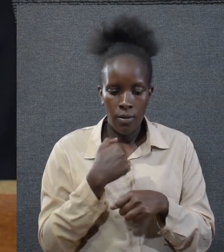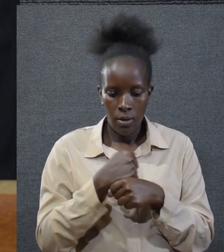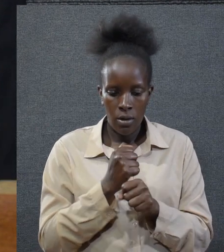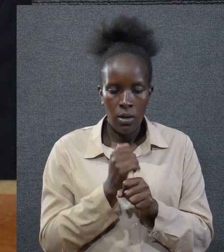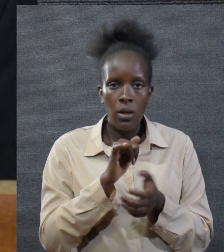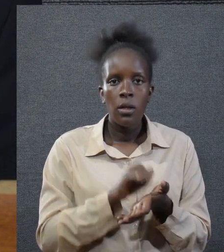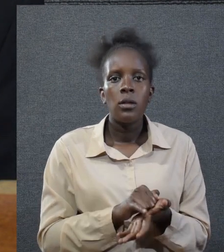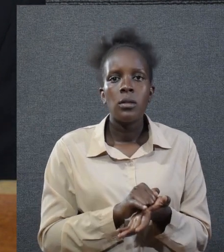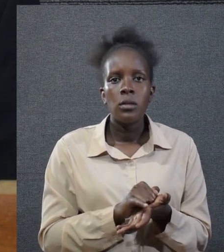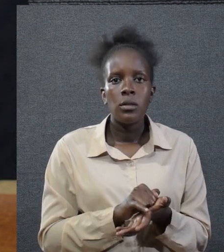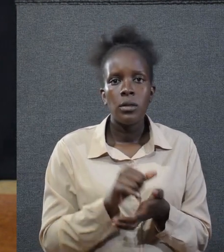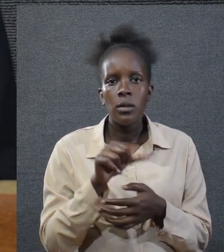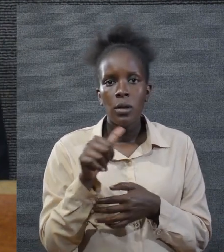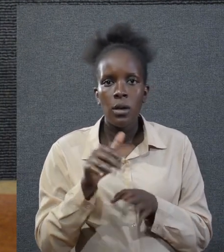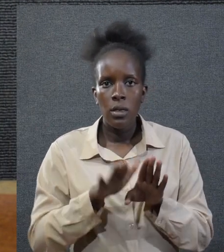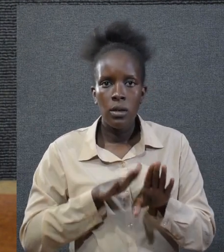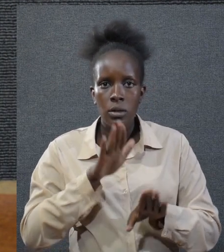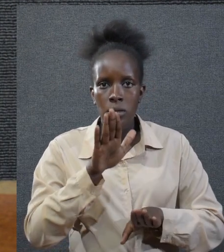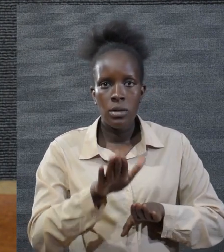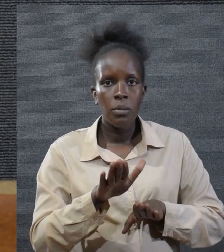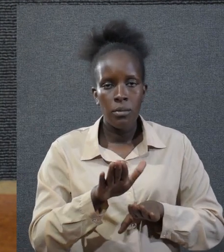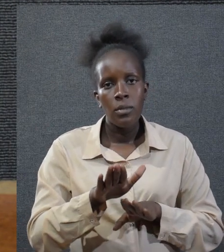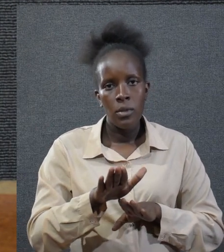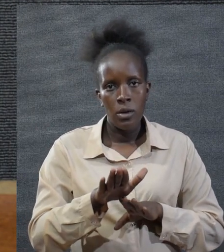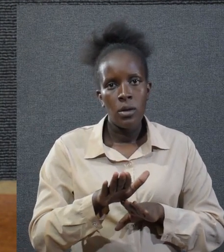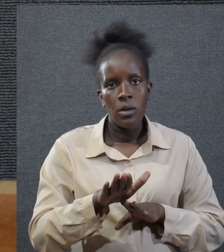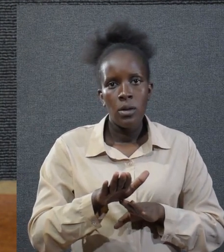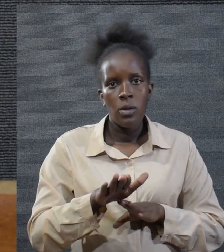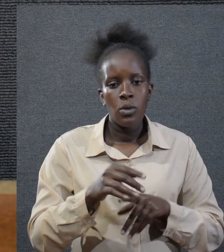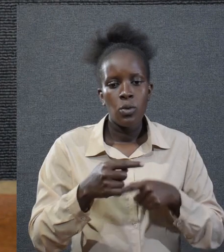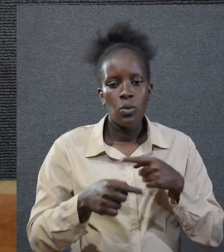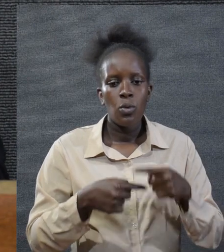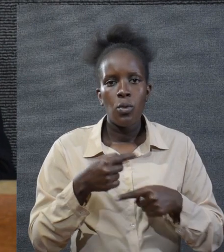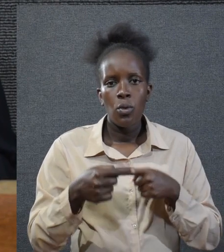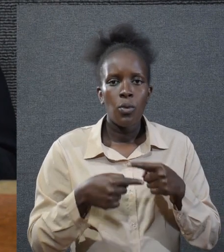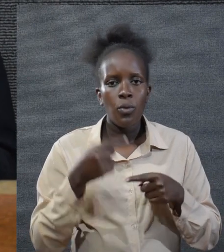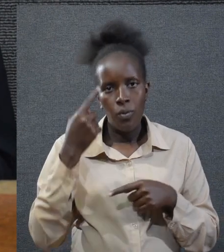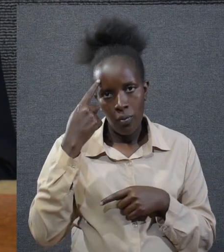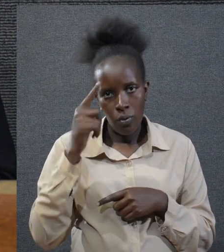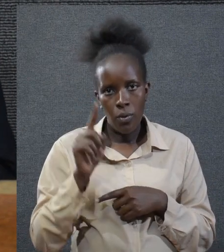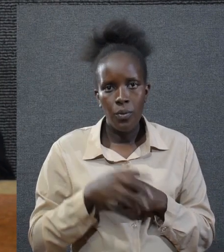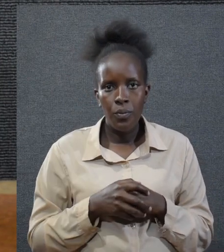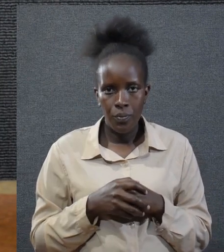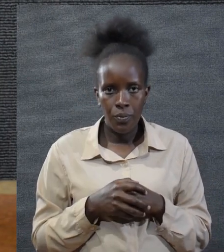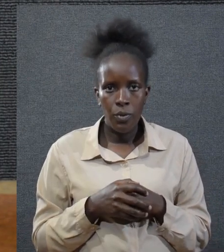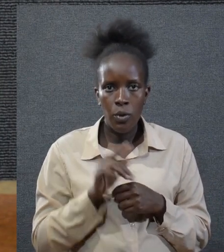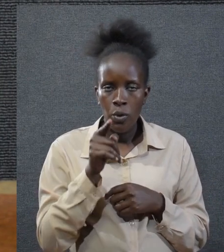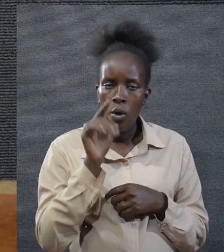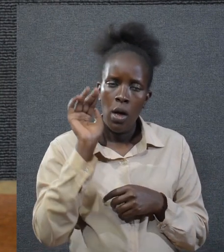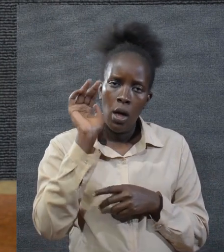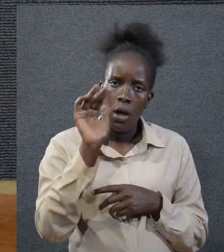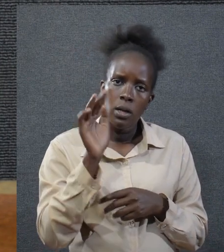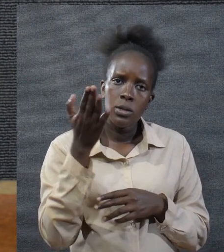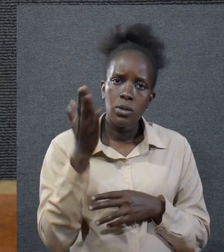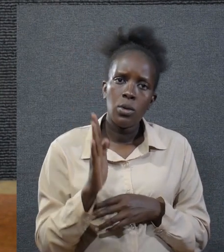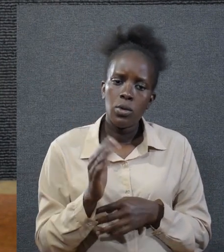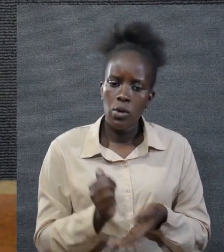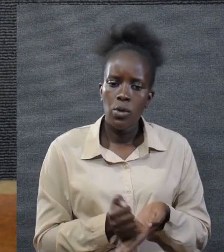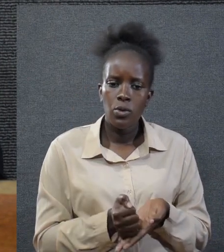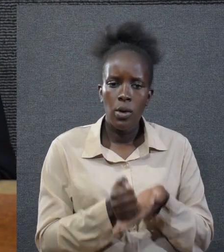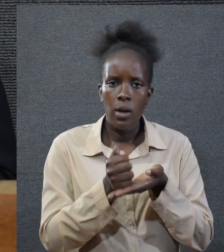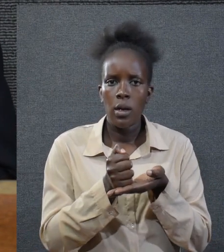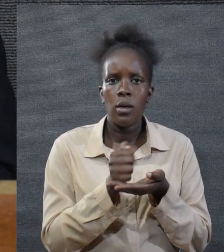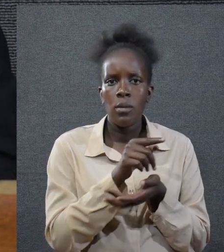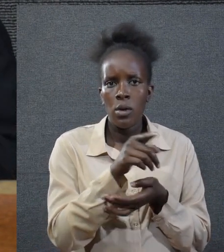when you have done that the other step that you go you go for is you